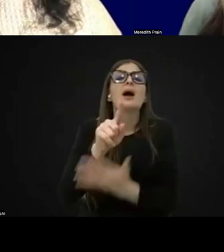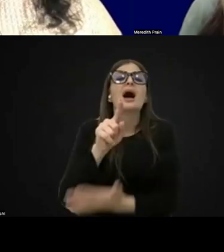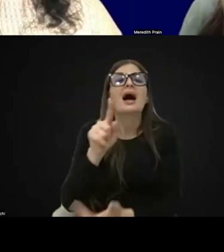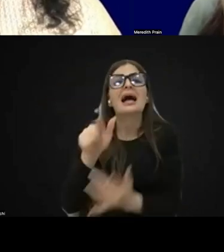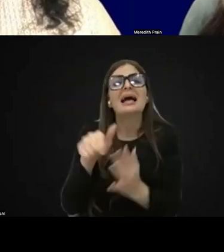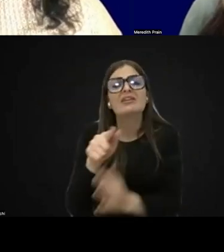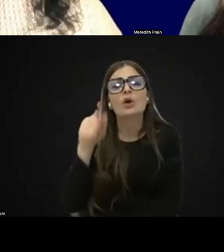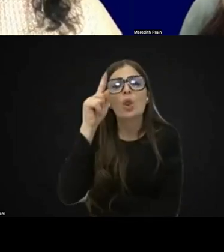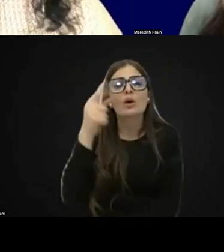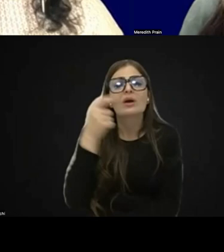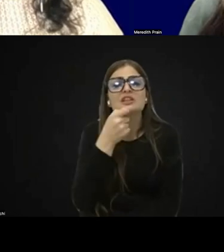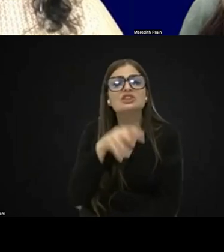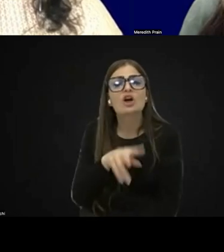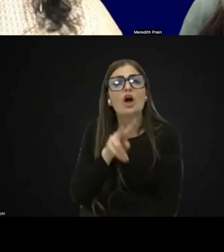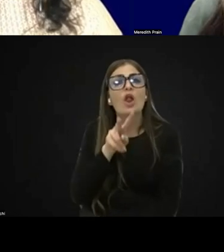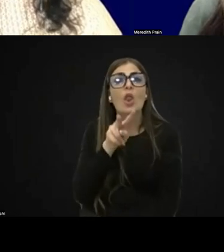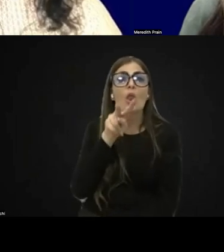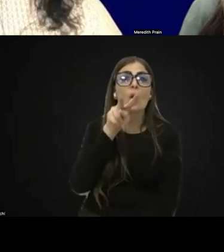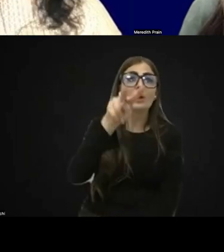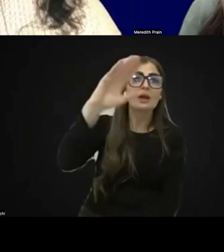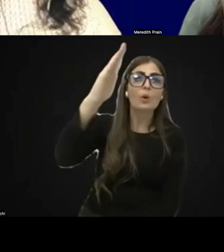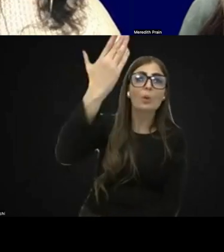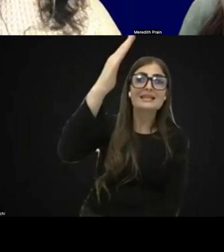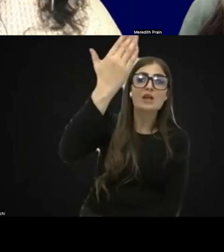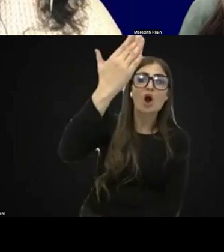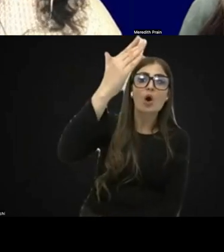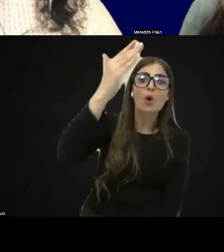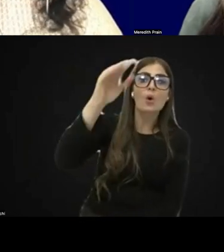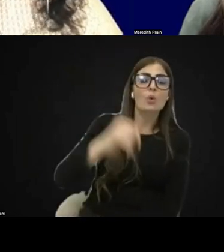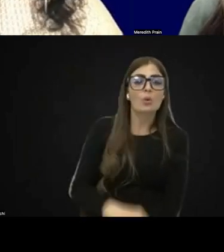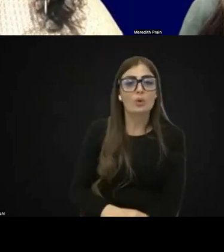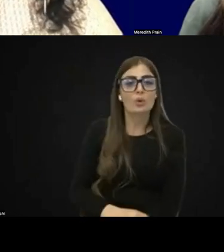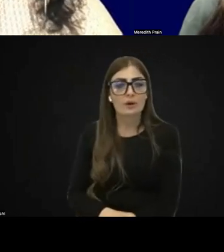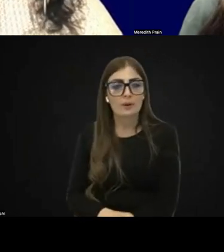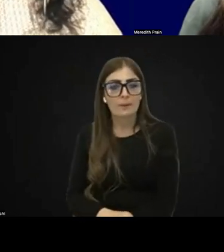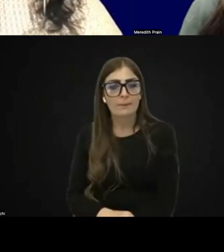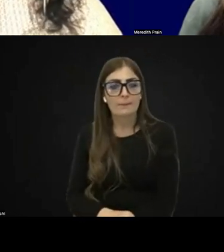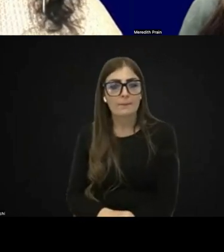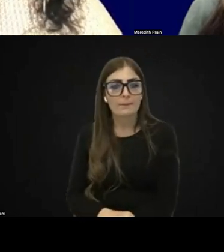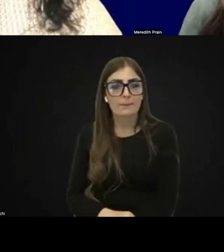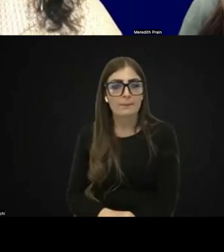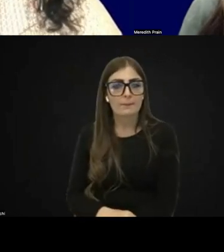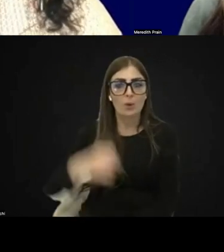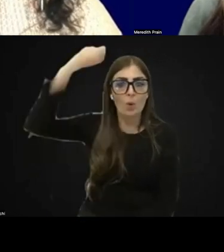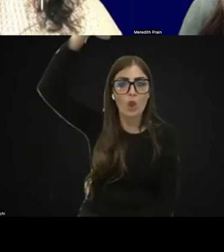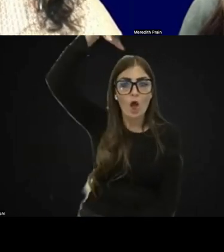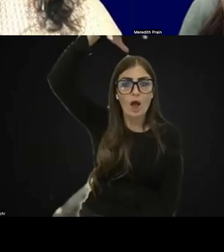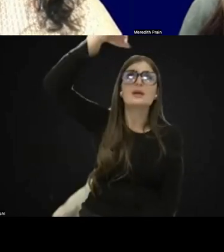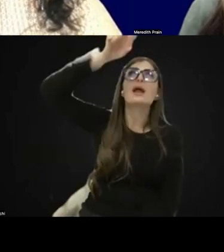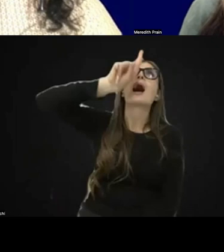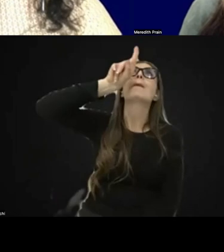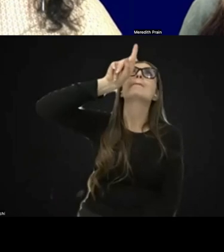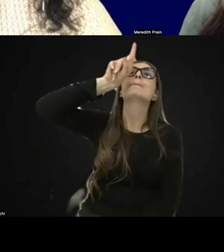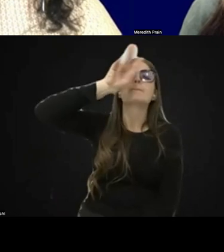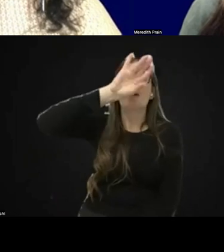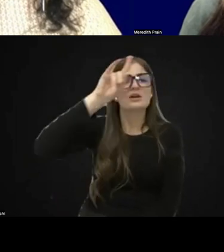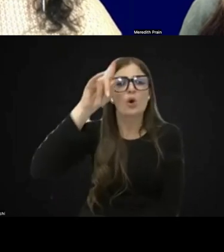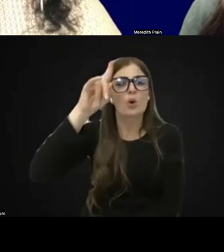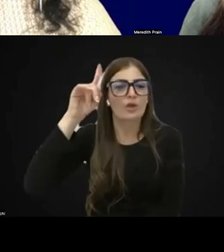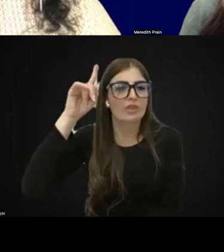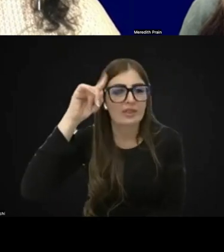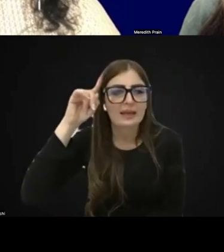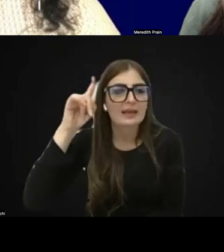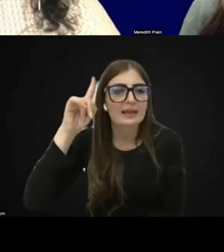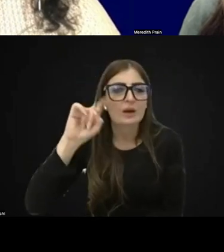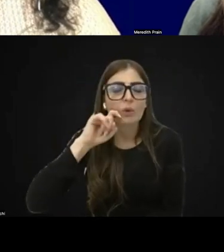the child looking out through a window or the light is above, above them, I don't necessarily think